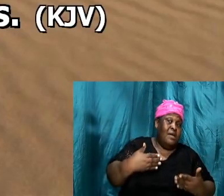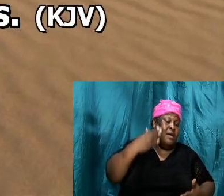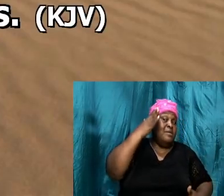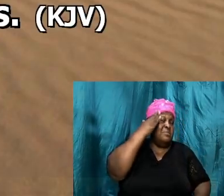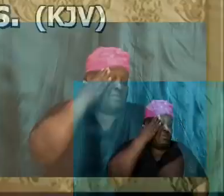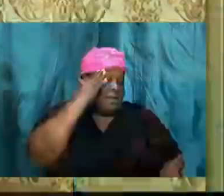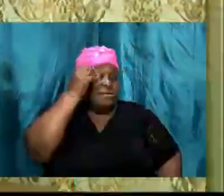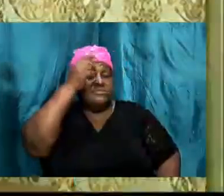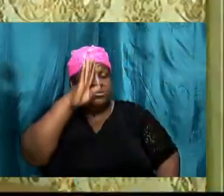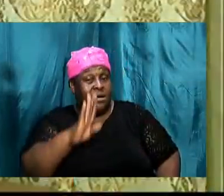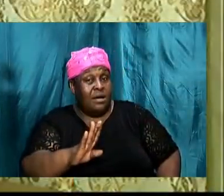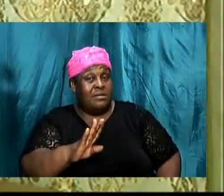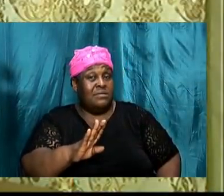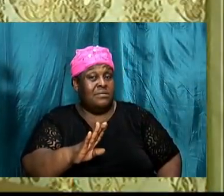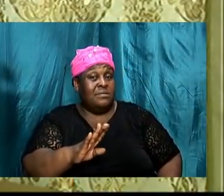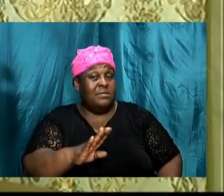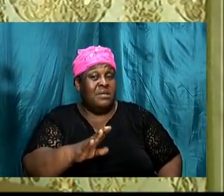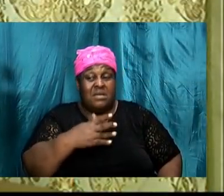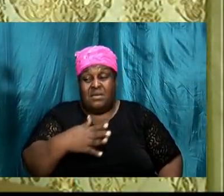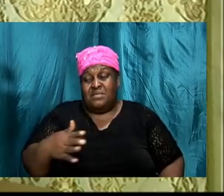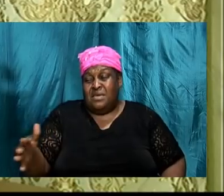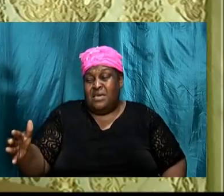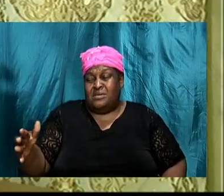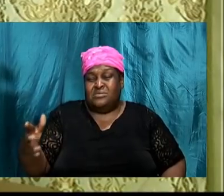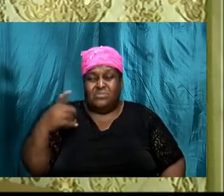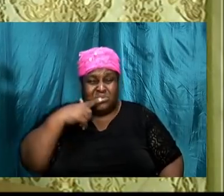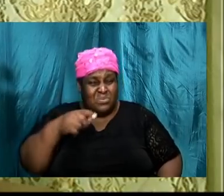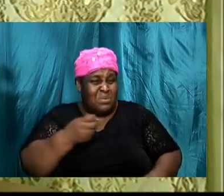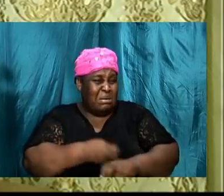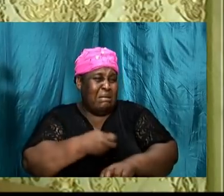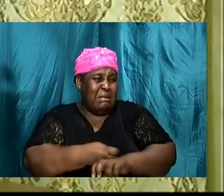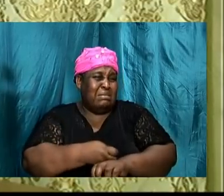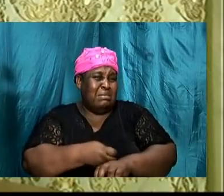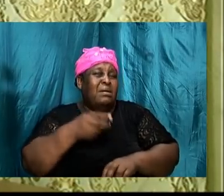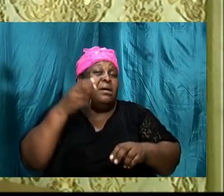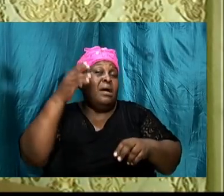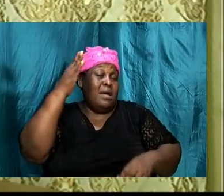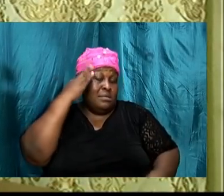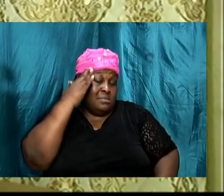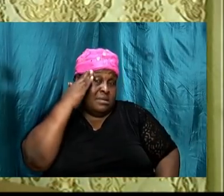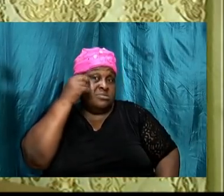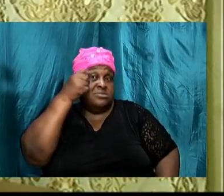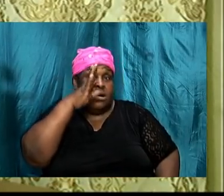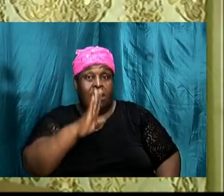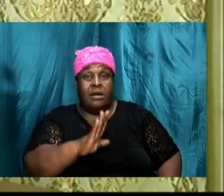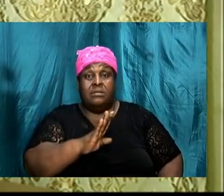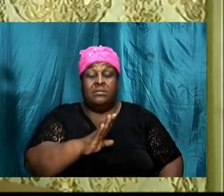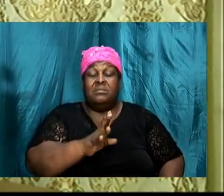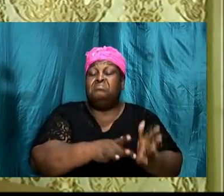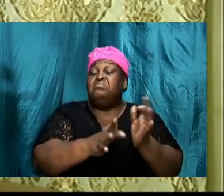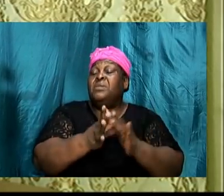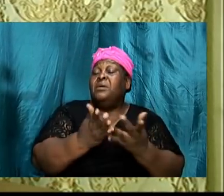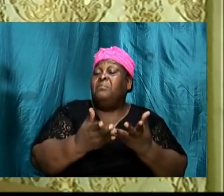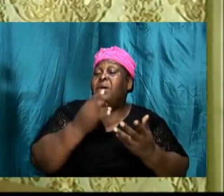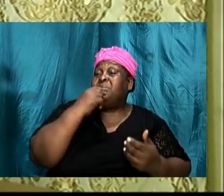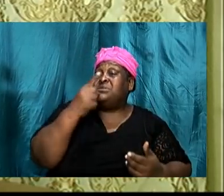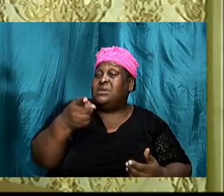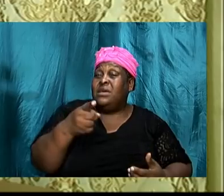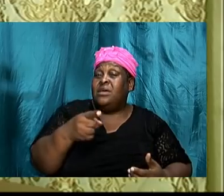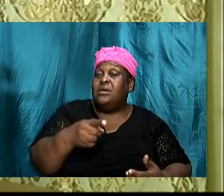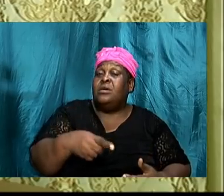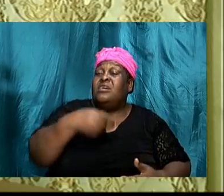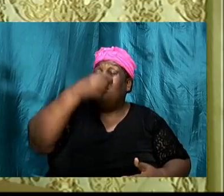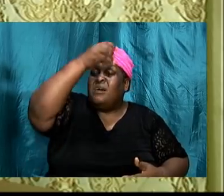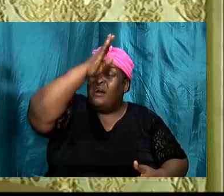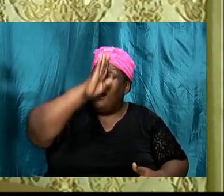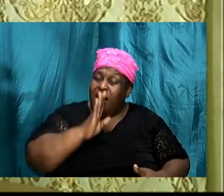him in the things that look so trivial acknowledge him and the bible says he